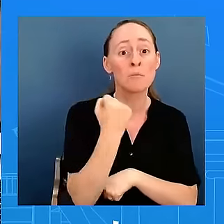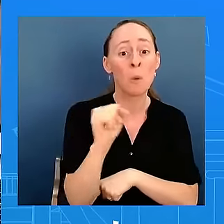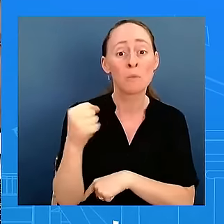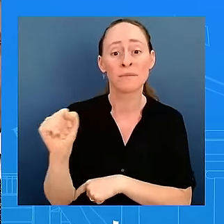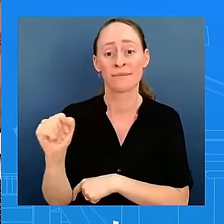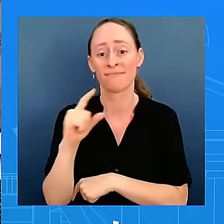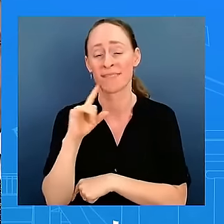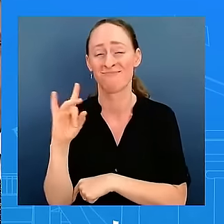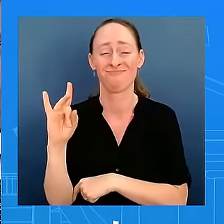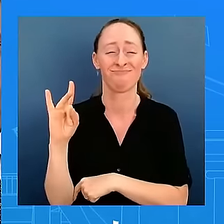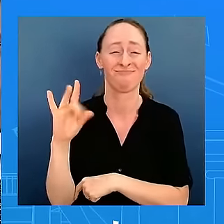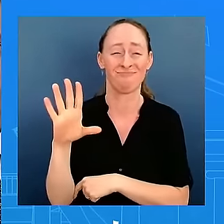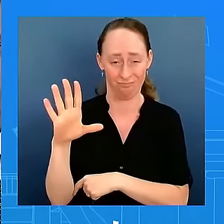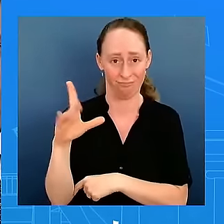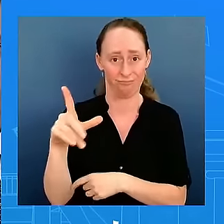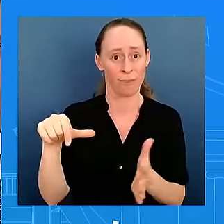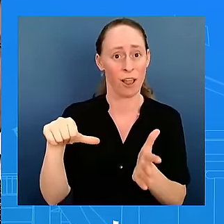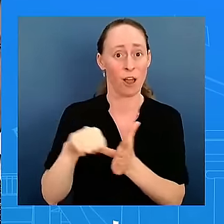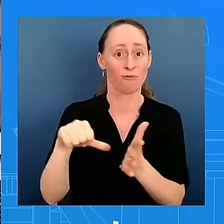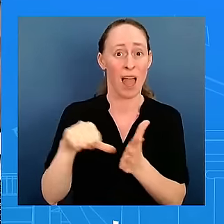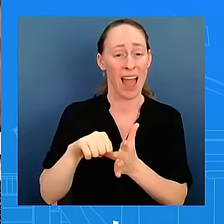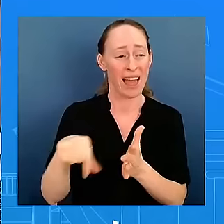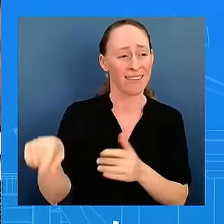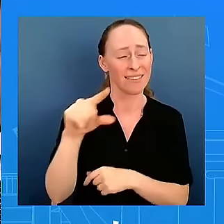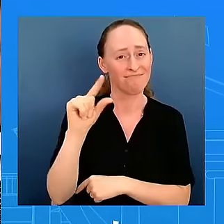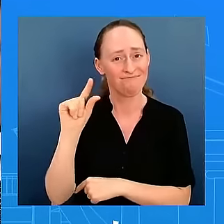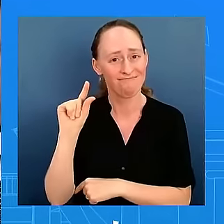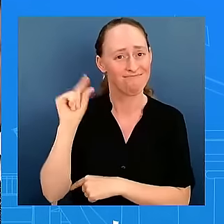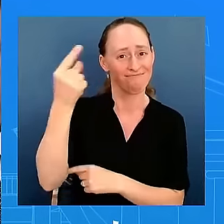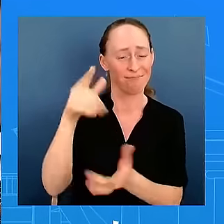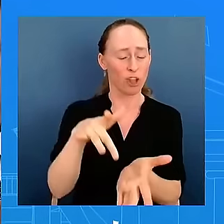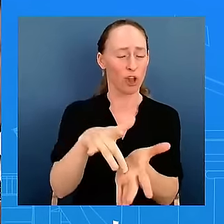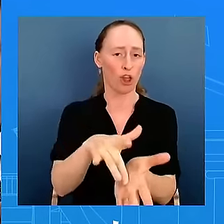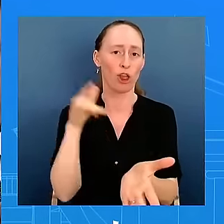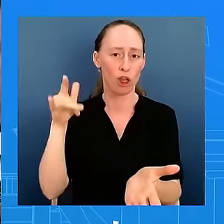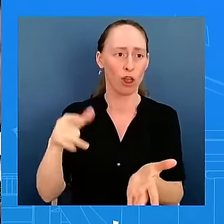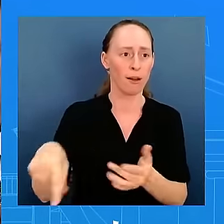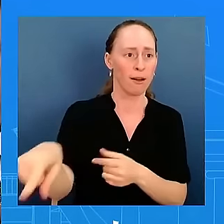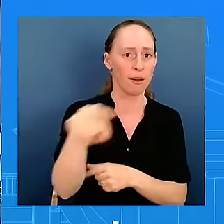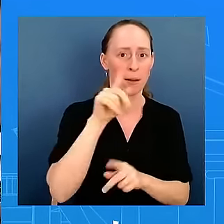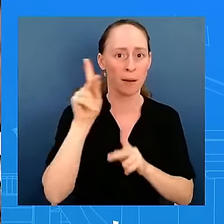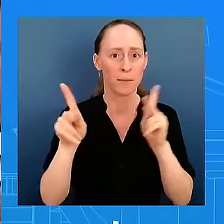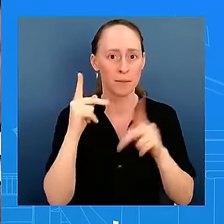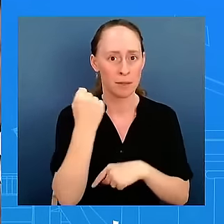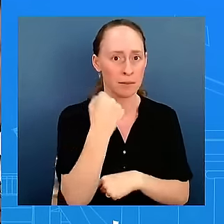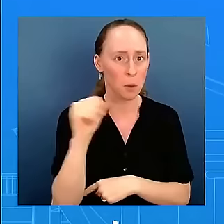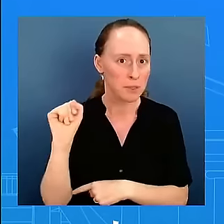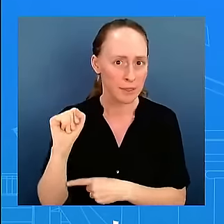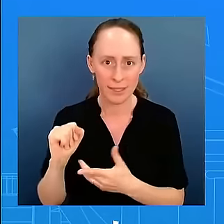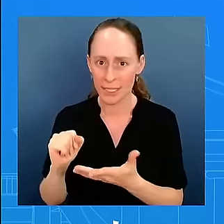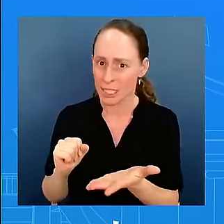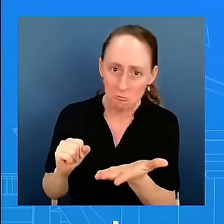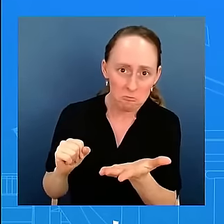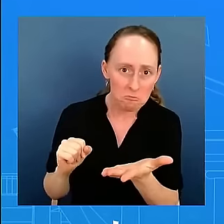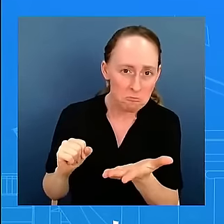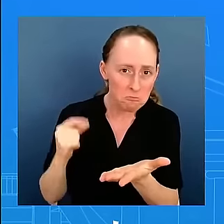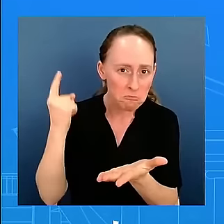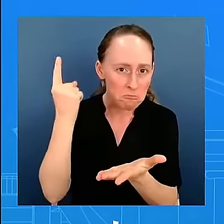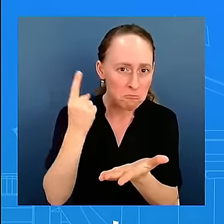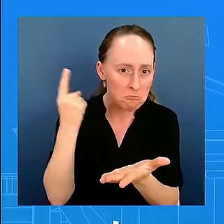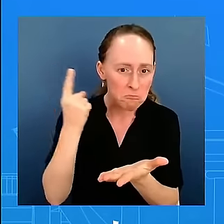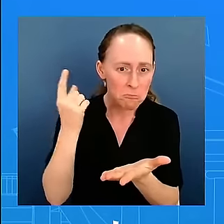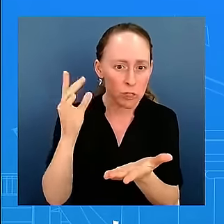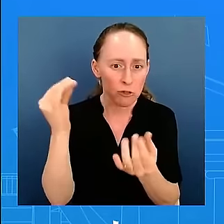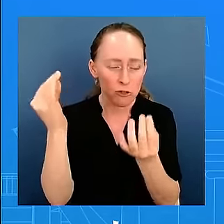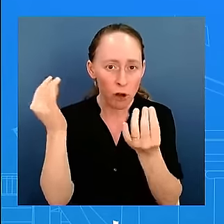What is the administration's method of dealing with them? I mean, what is it? First of all, that's not a phrase we would use, as I